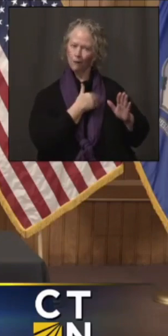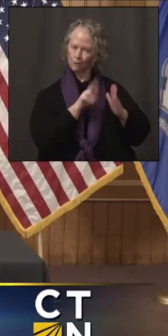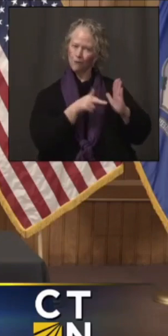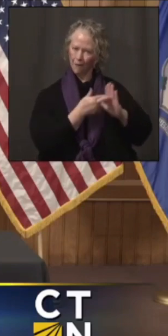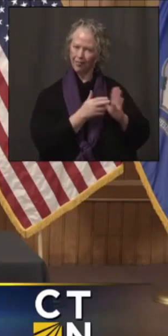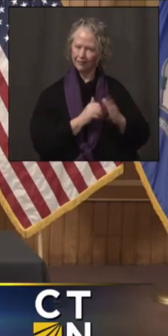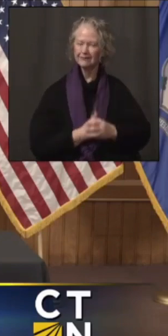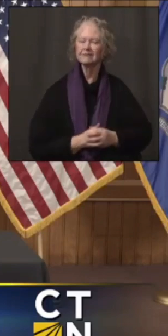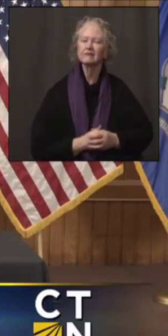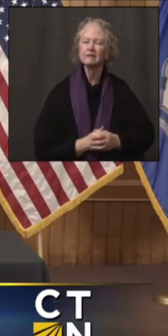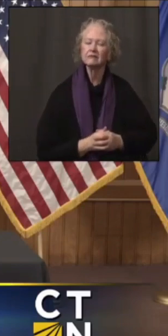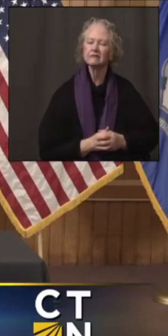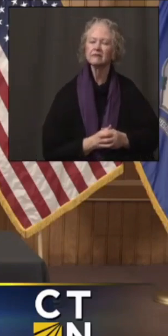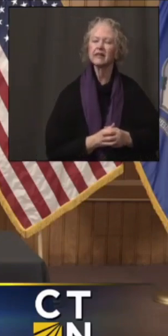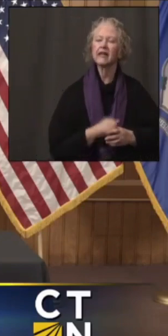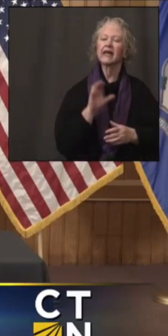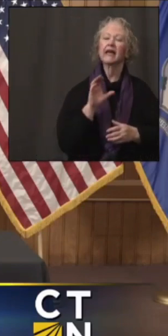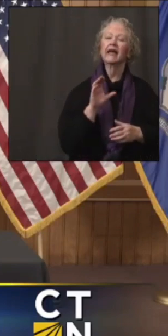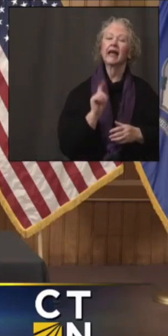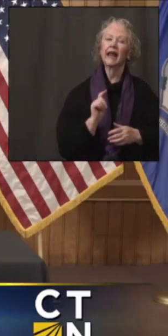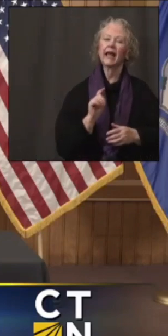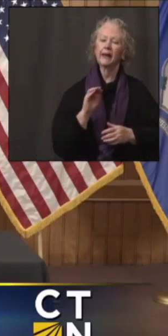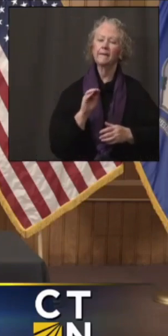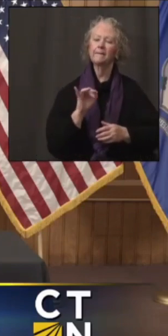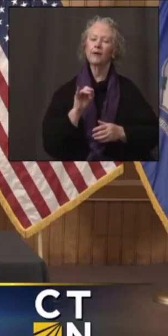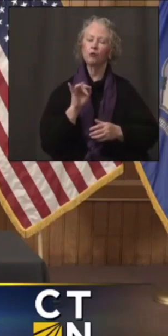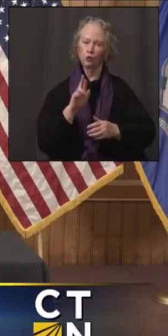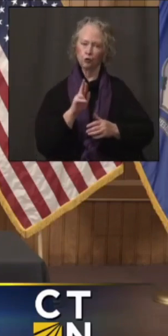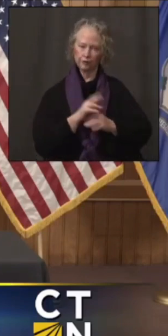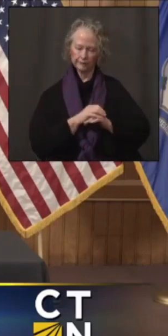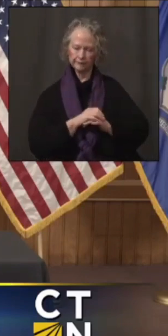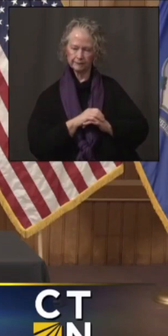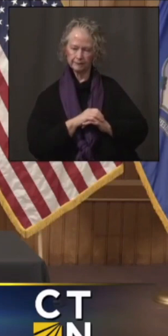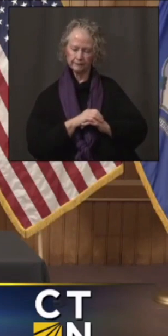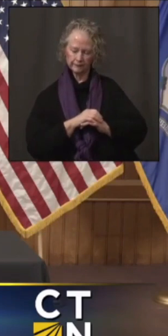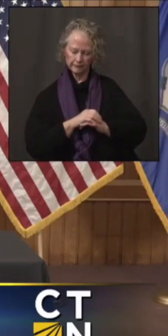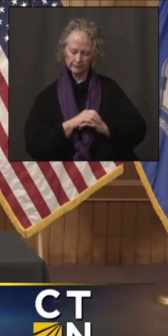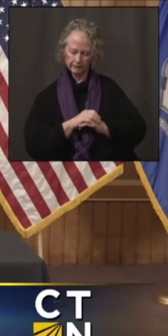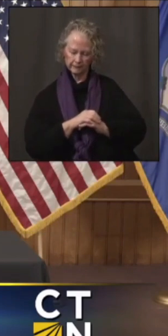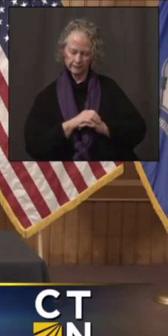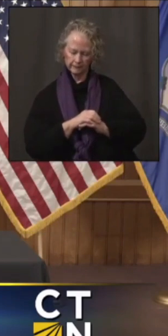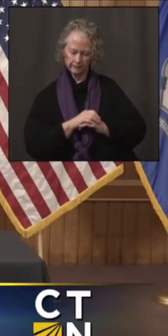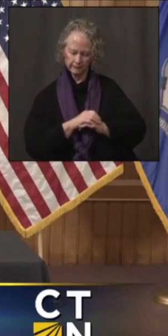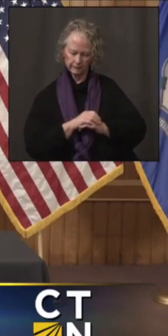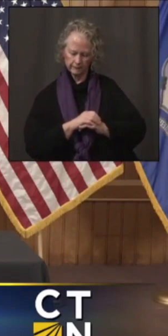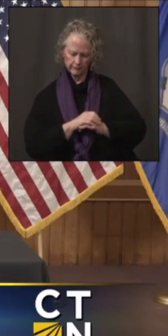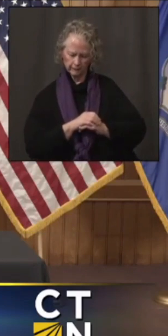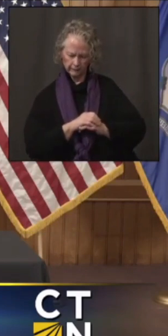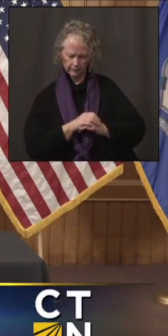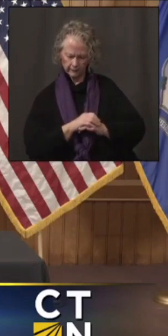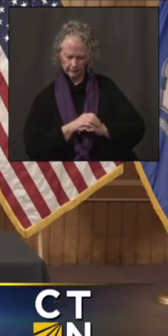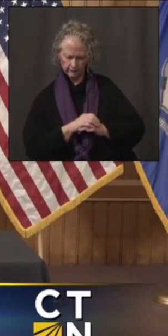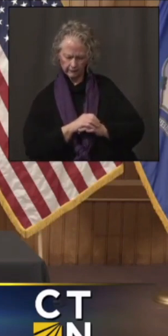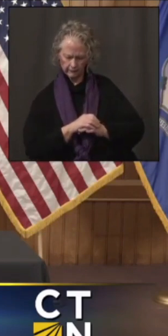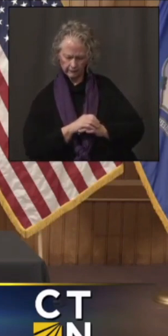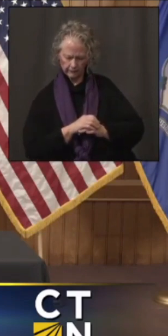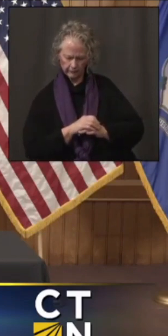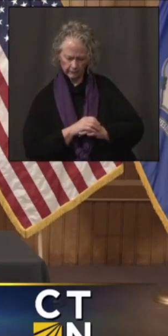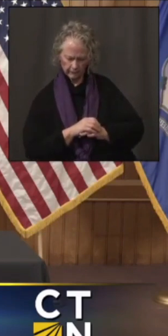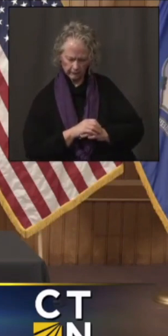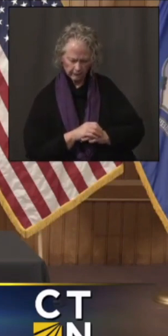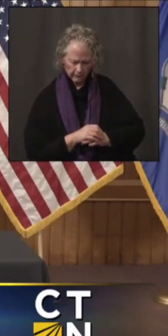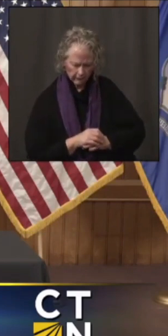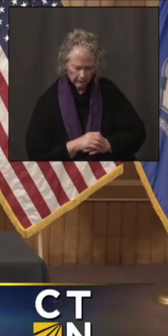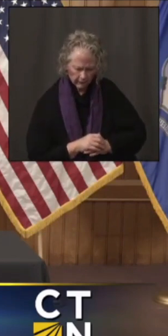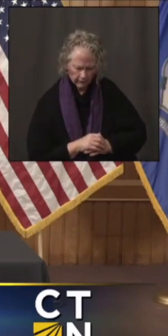The Connecticut Mirror. Good afternoon, everybody. Will the vaccines be mandatory for those who are living in congregate settings? And